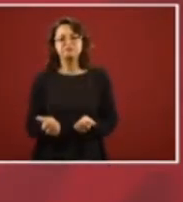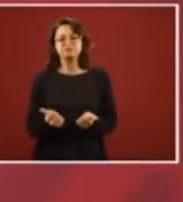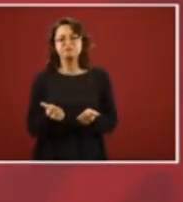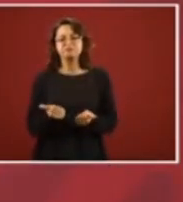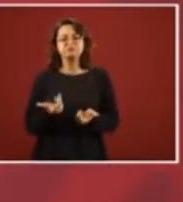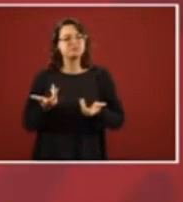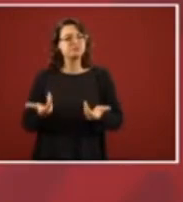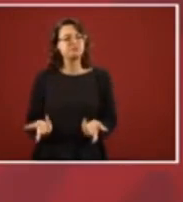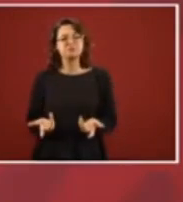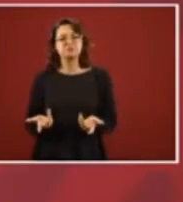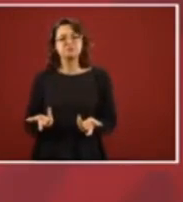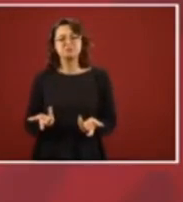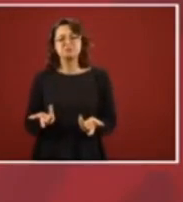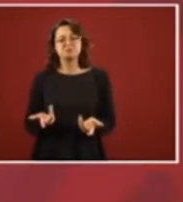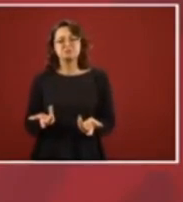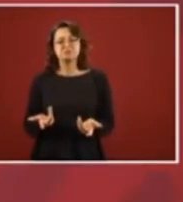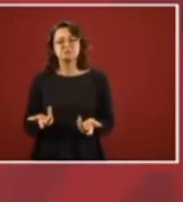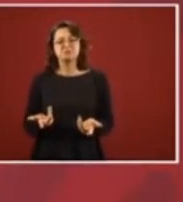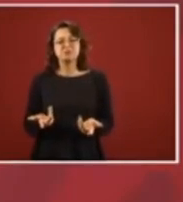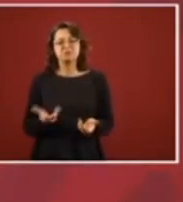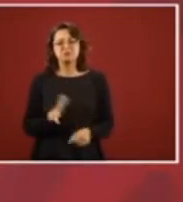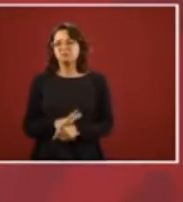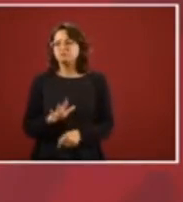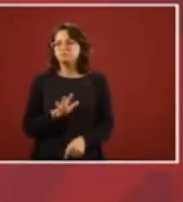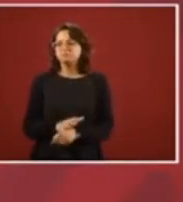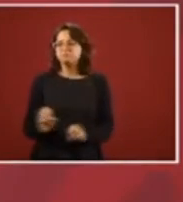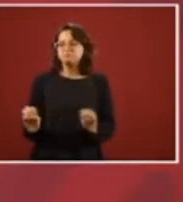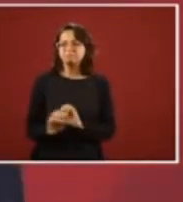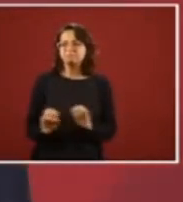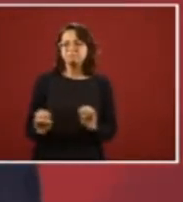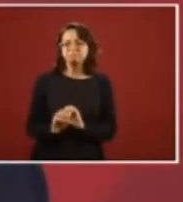in order to satisfy their basic necessities.